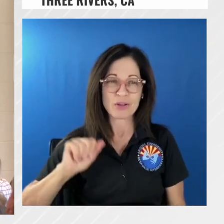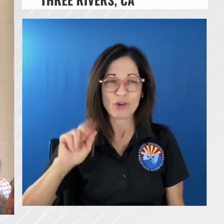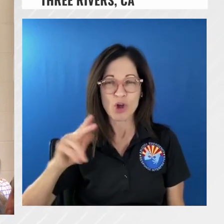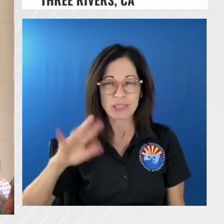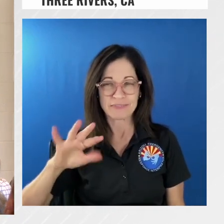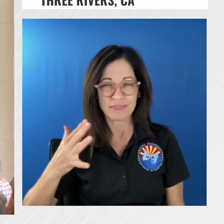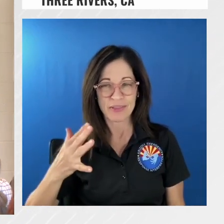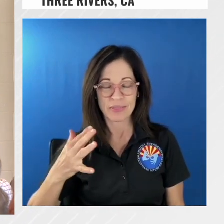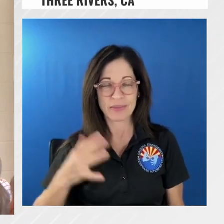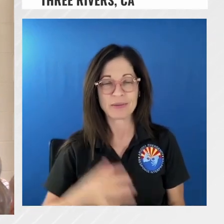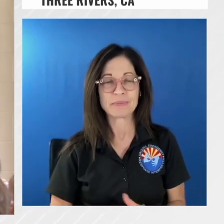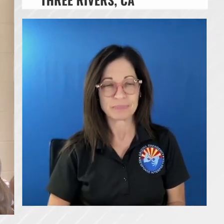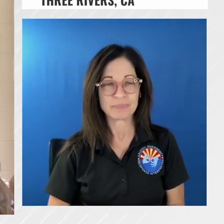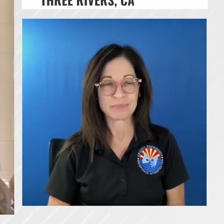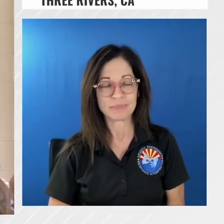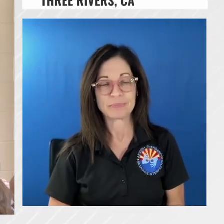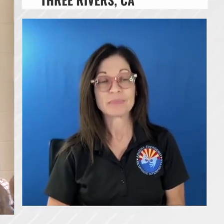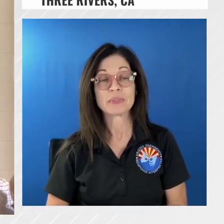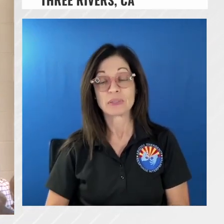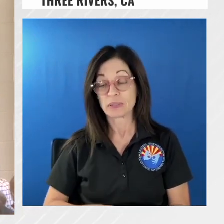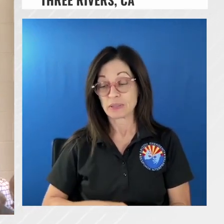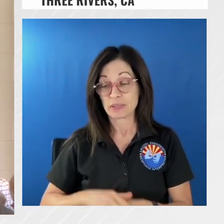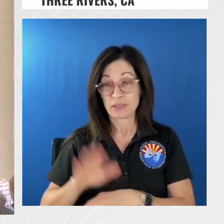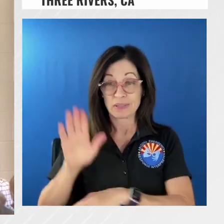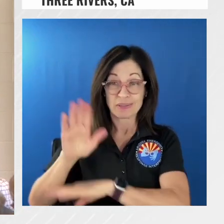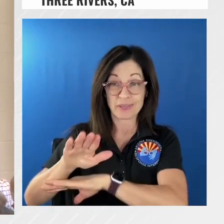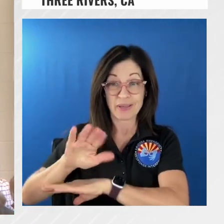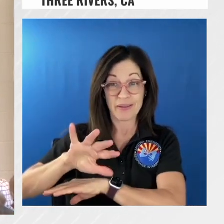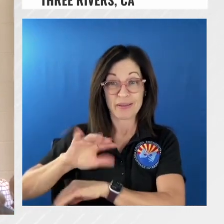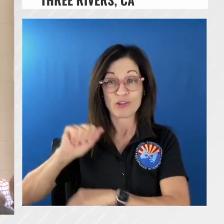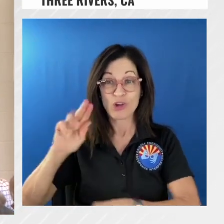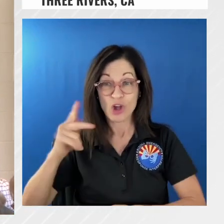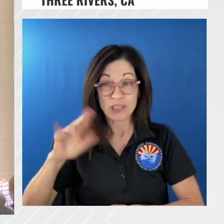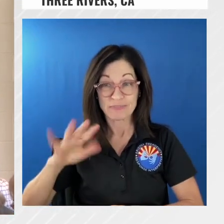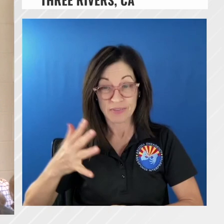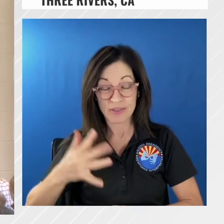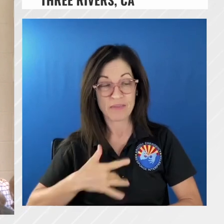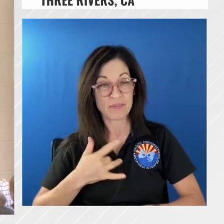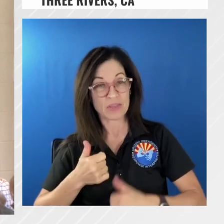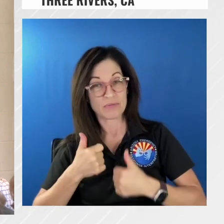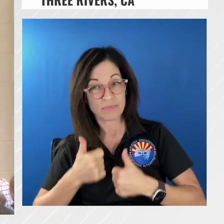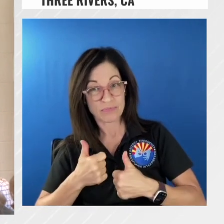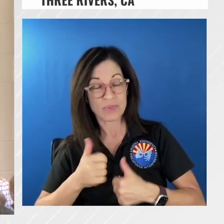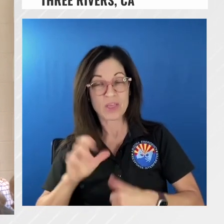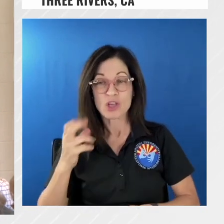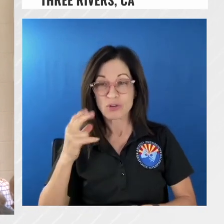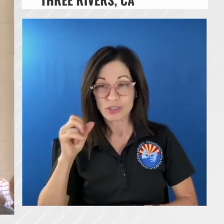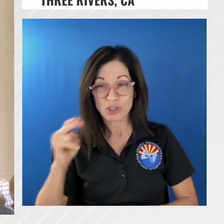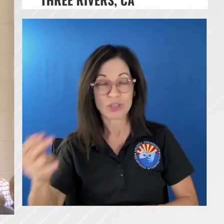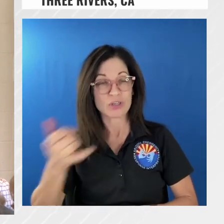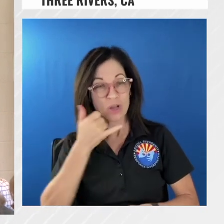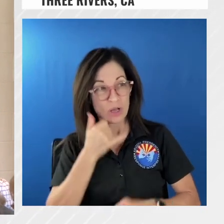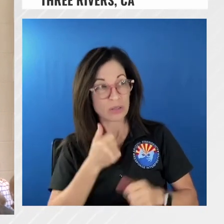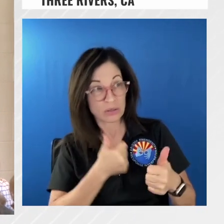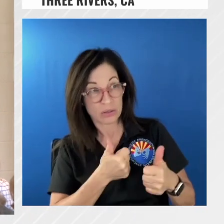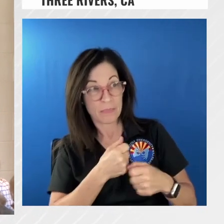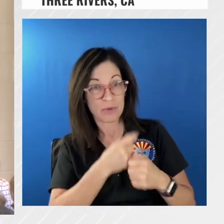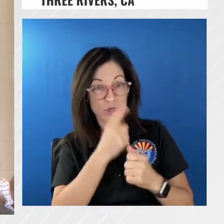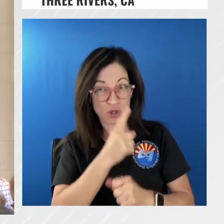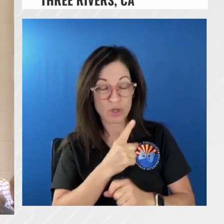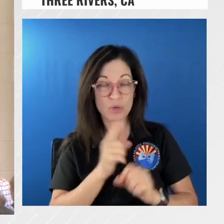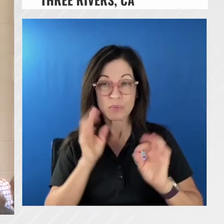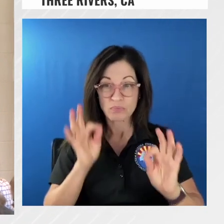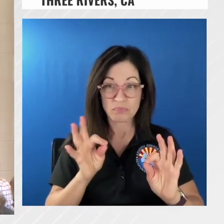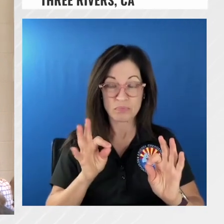of the the fifth they were feeling pretty good about it christian talked to them on the radio you know we need to make sure this thing's parked um